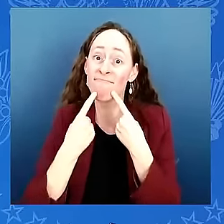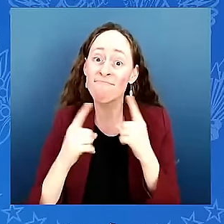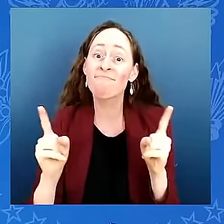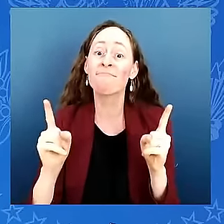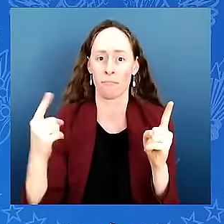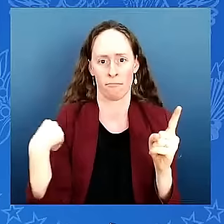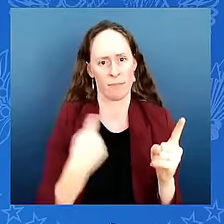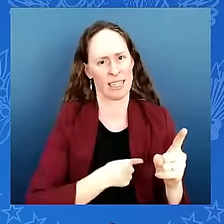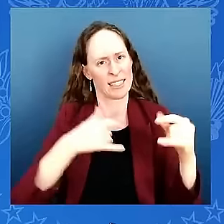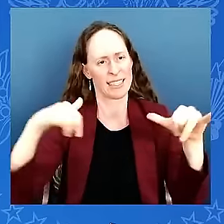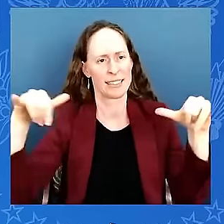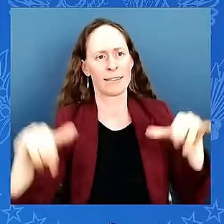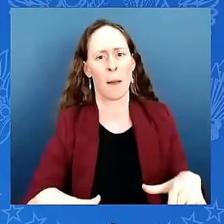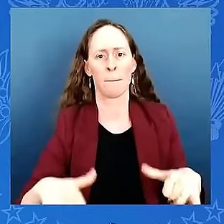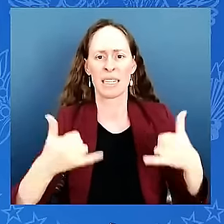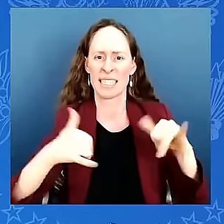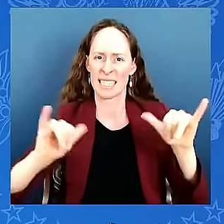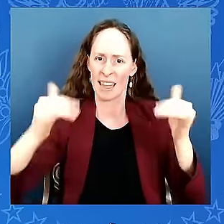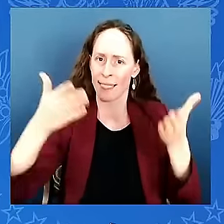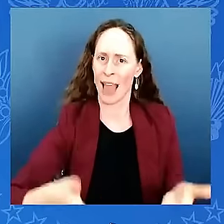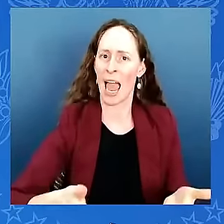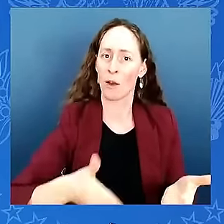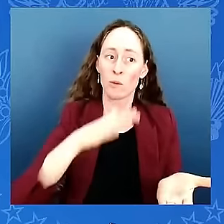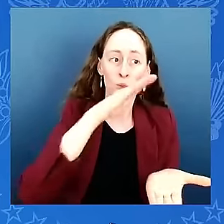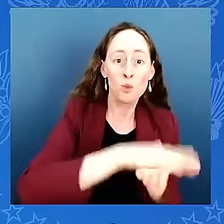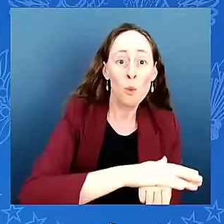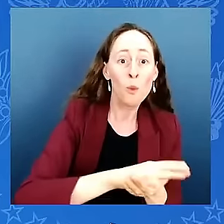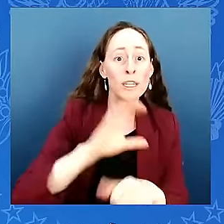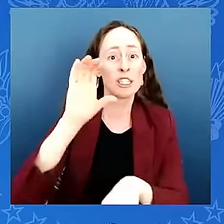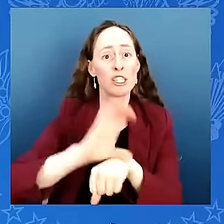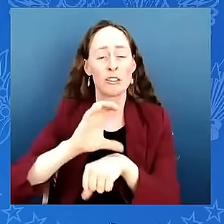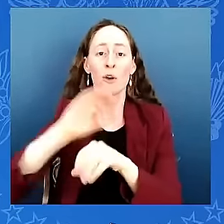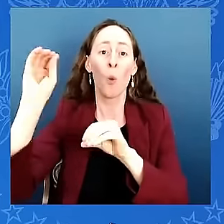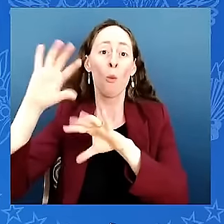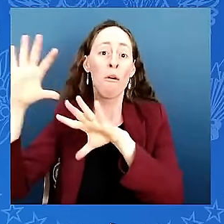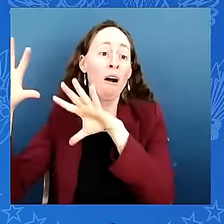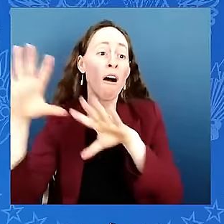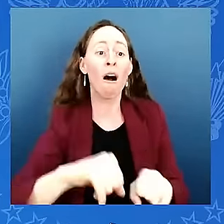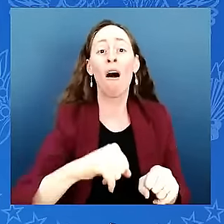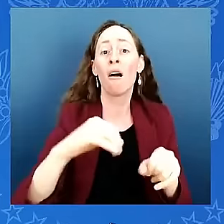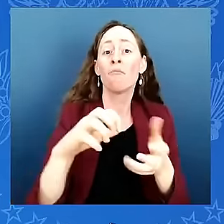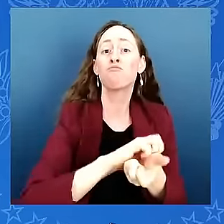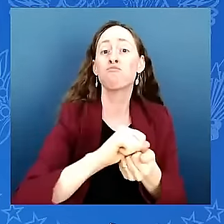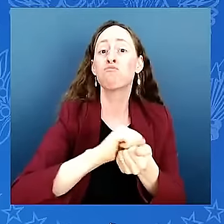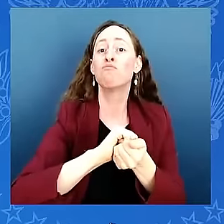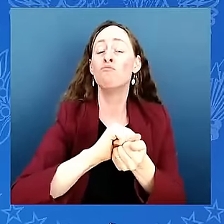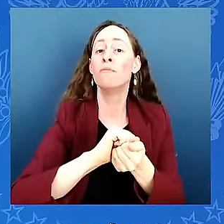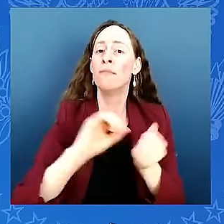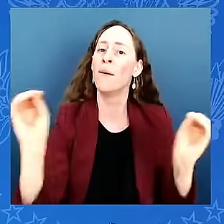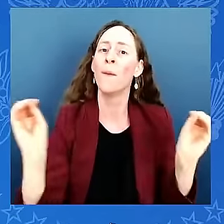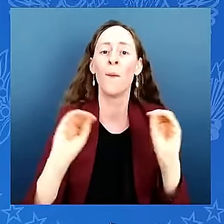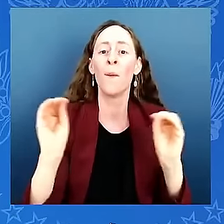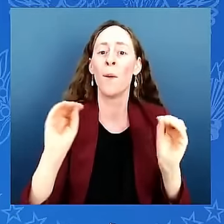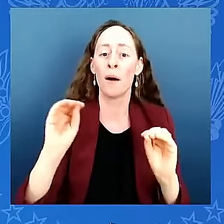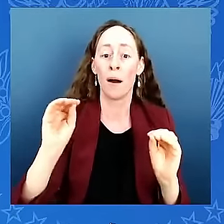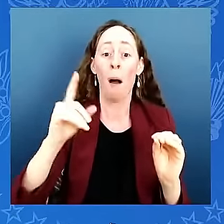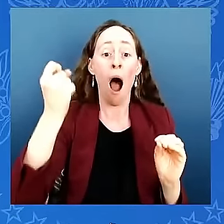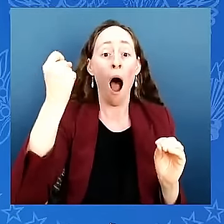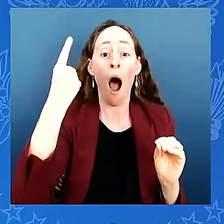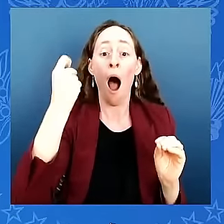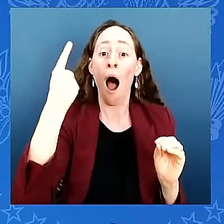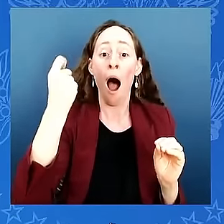being demolished but despite our efforts the vine street expressway was still built through the heart of china's house